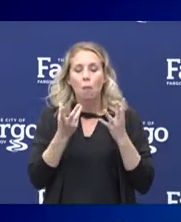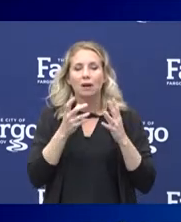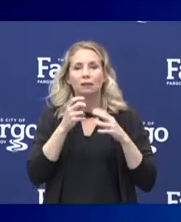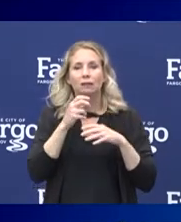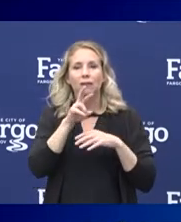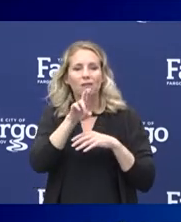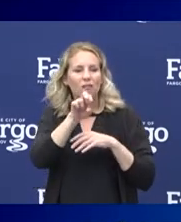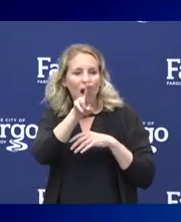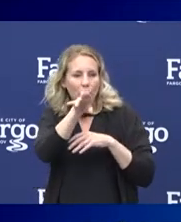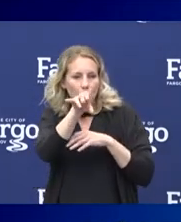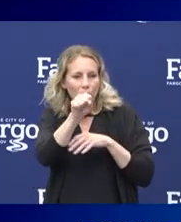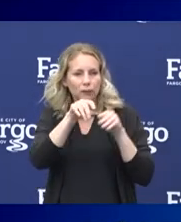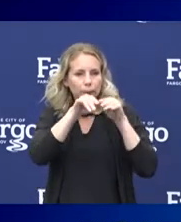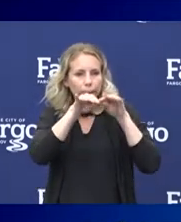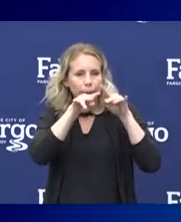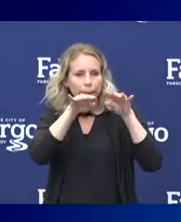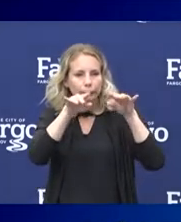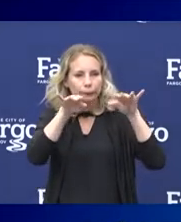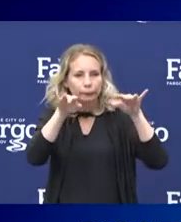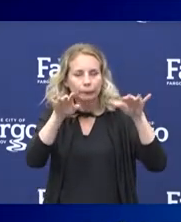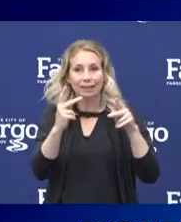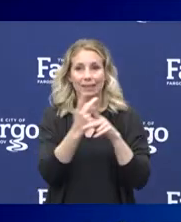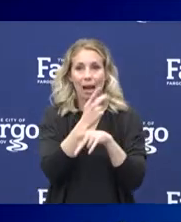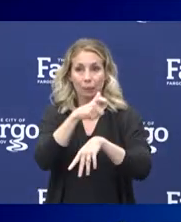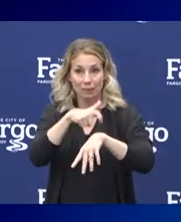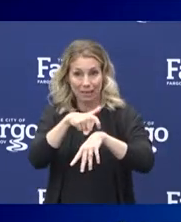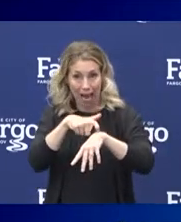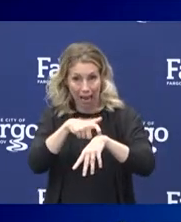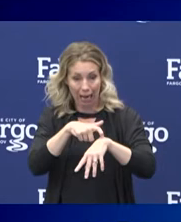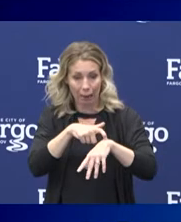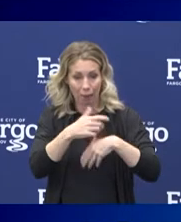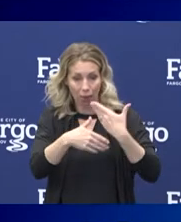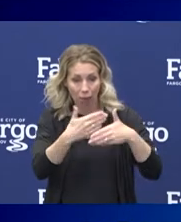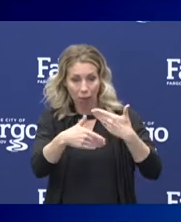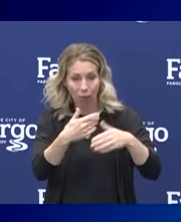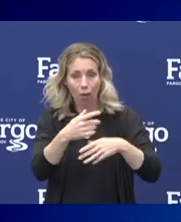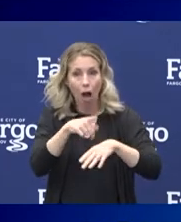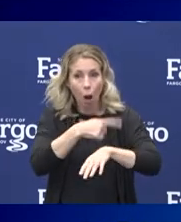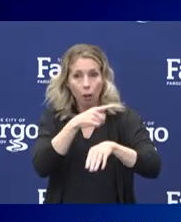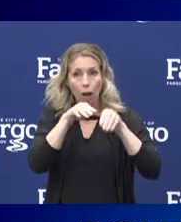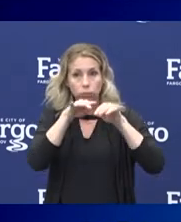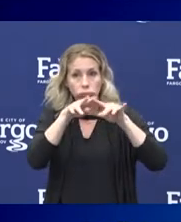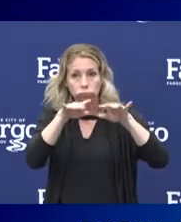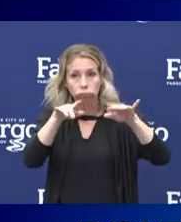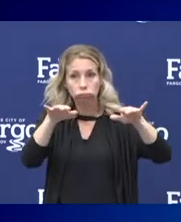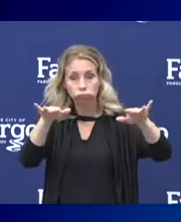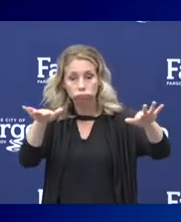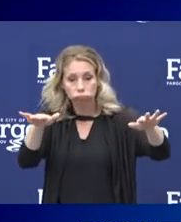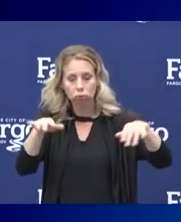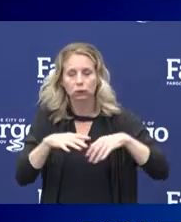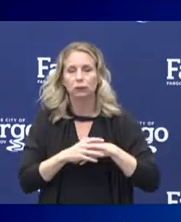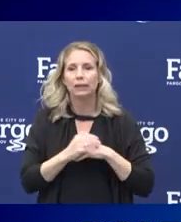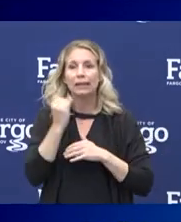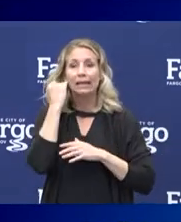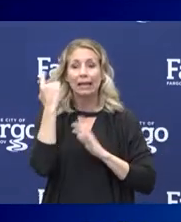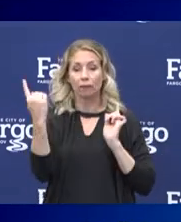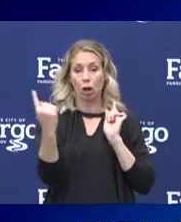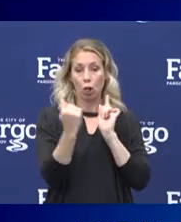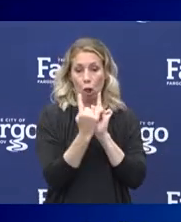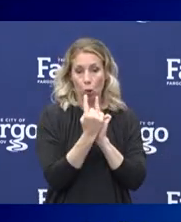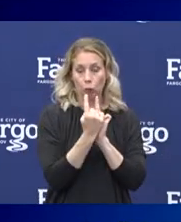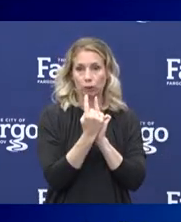is what leads to a successful transmission. So you get a fair amount of virus if you're in close proximity to someone